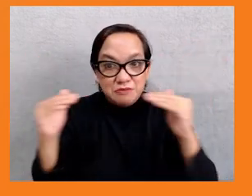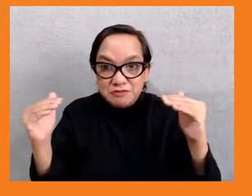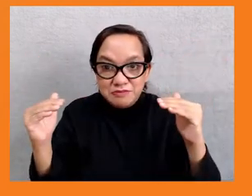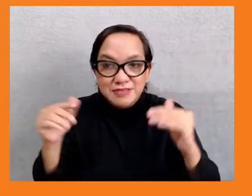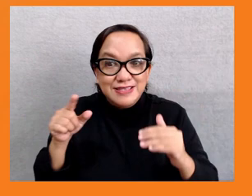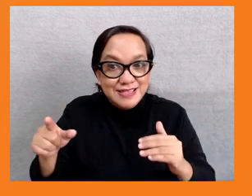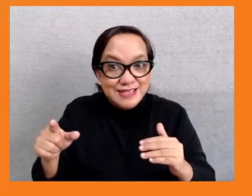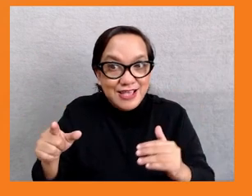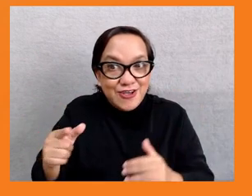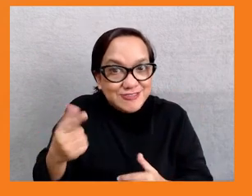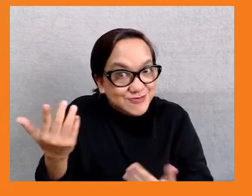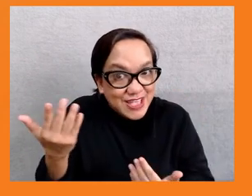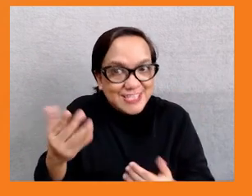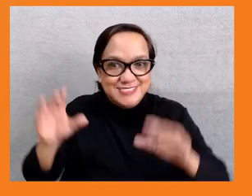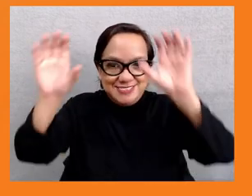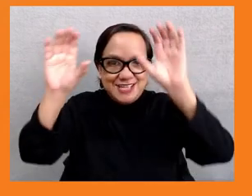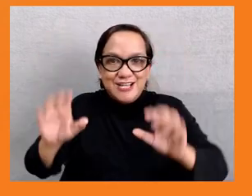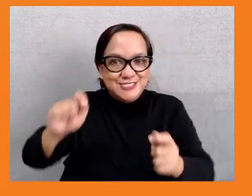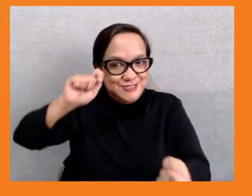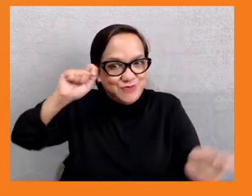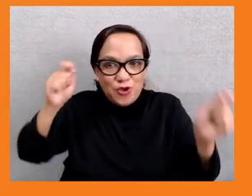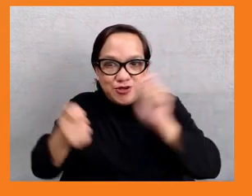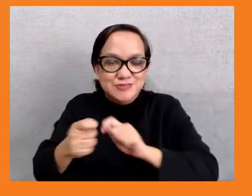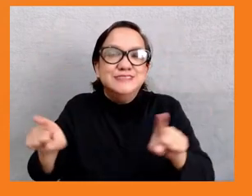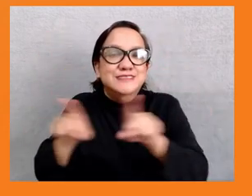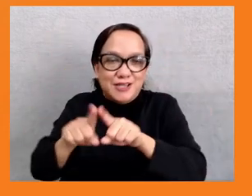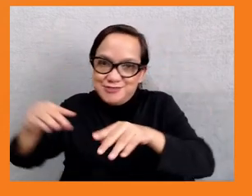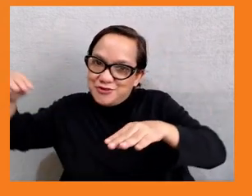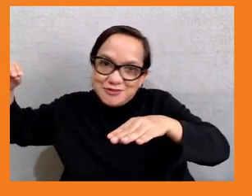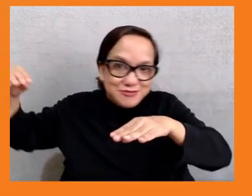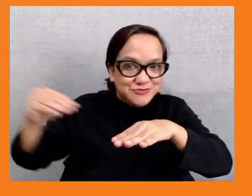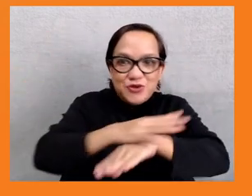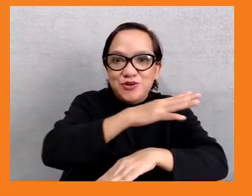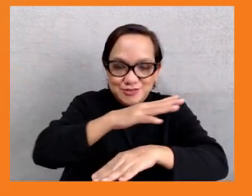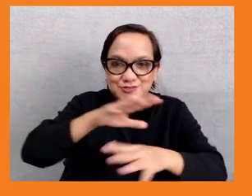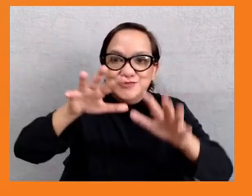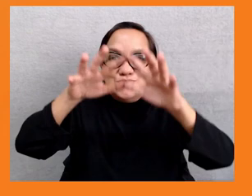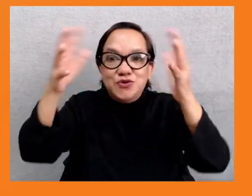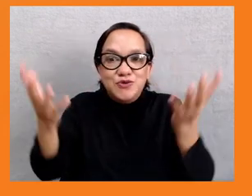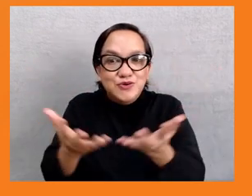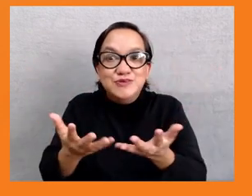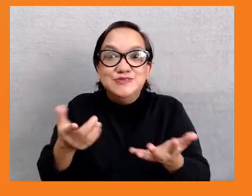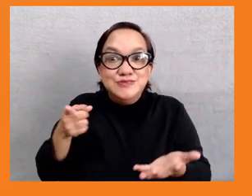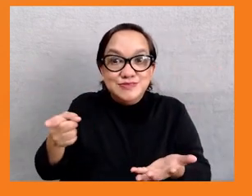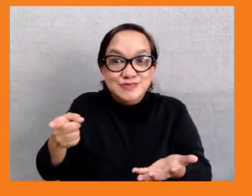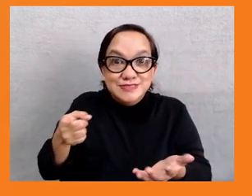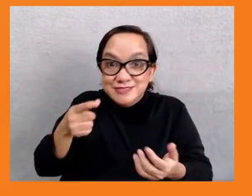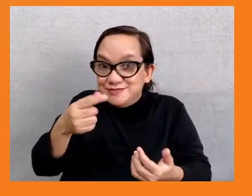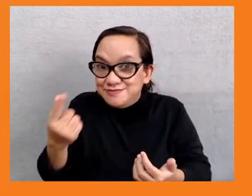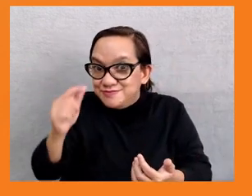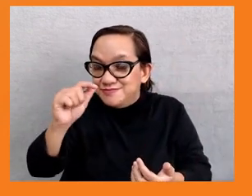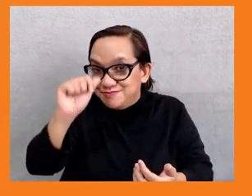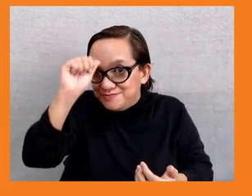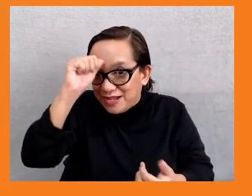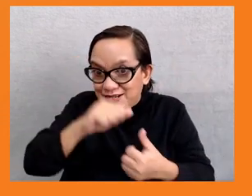Inequality Lab, talking about how it's the wealthy both globally and within countries who are producing almost all the